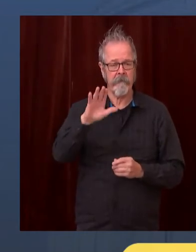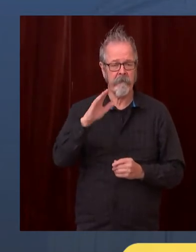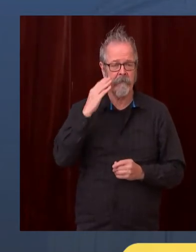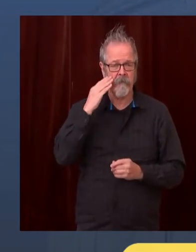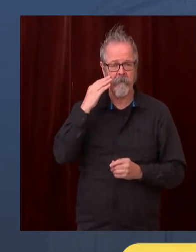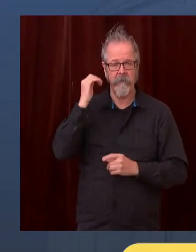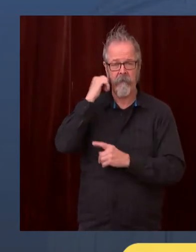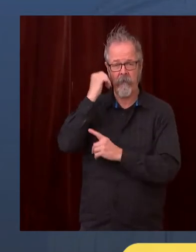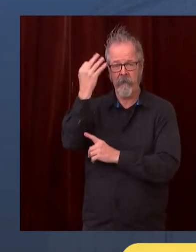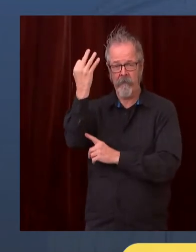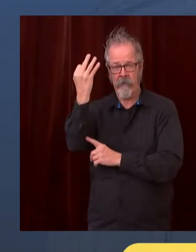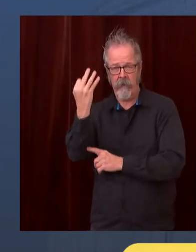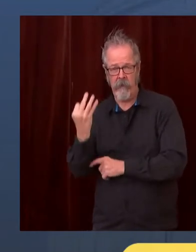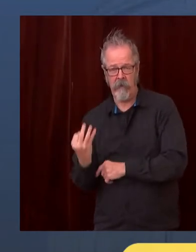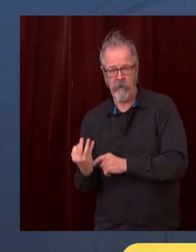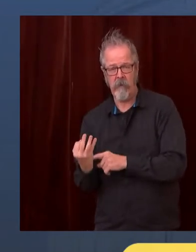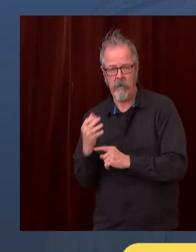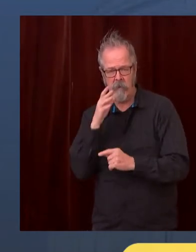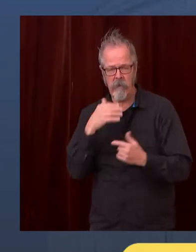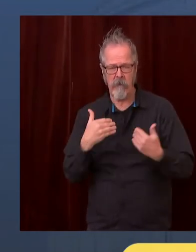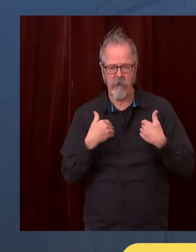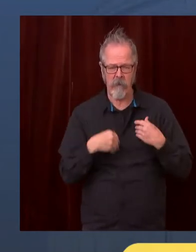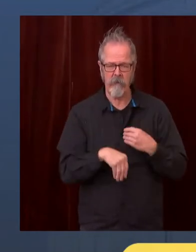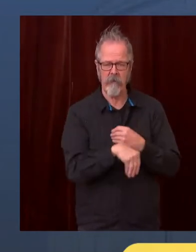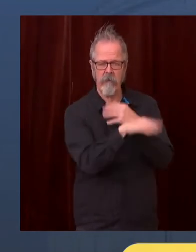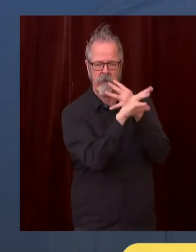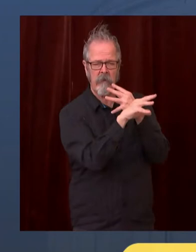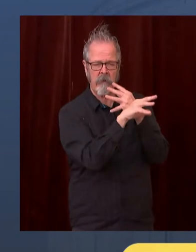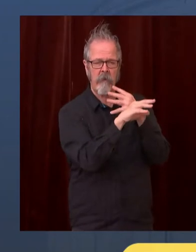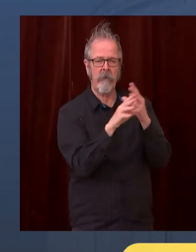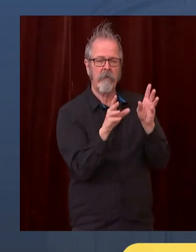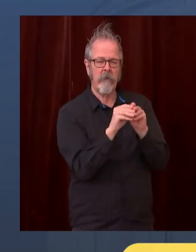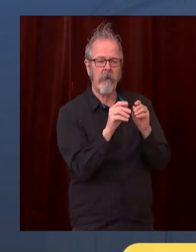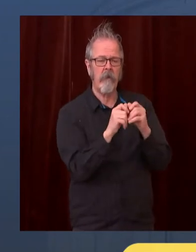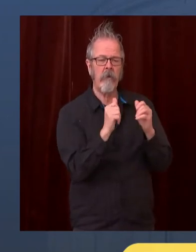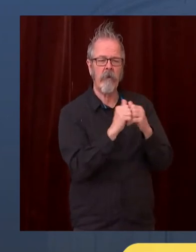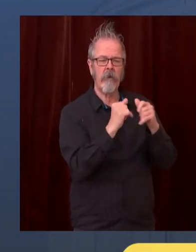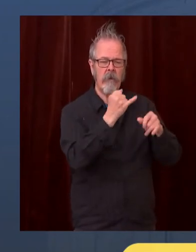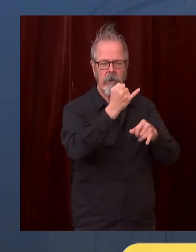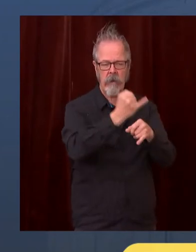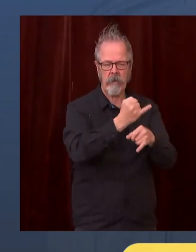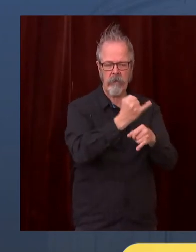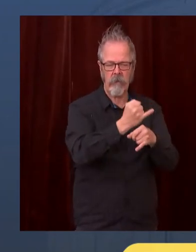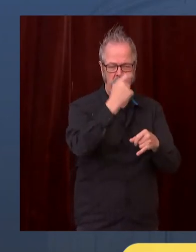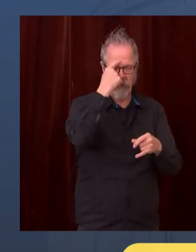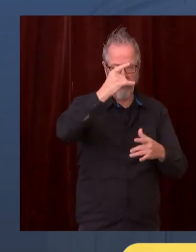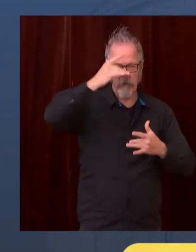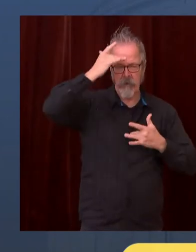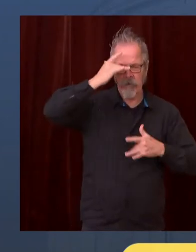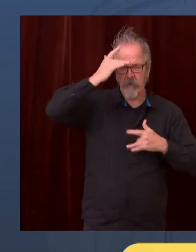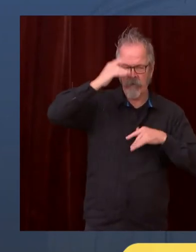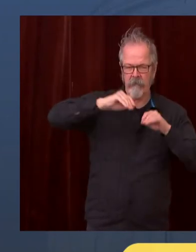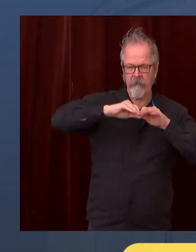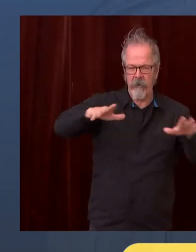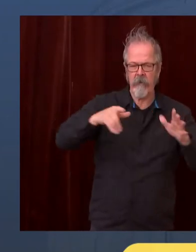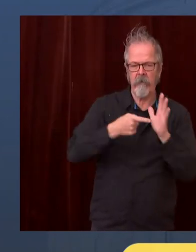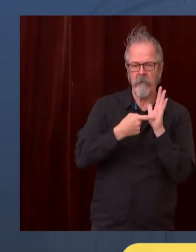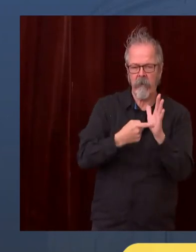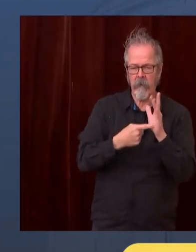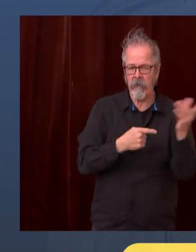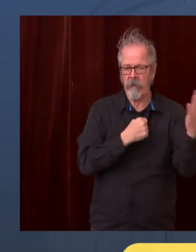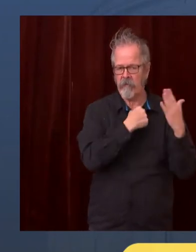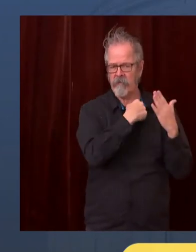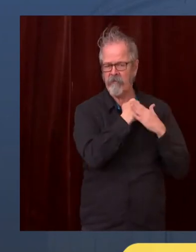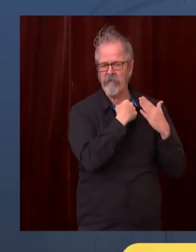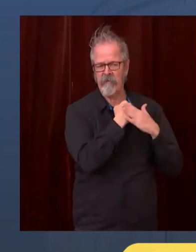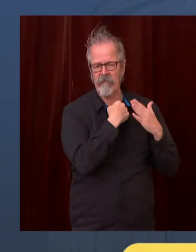basically the information I just shared with you. We are in an explosive position on this pandemic at the moment. I just want to note,